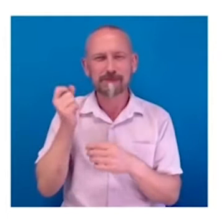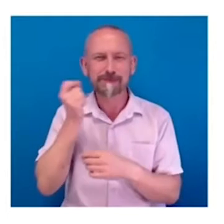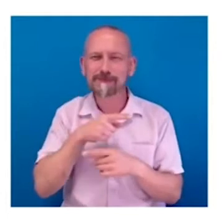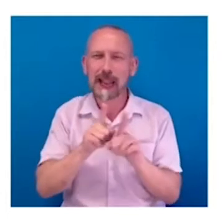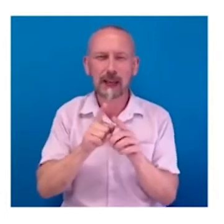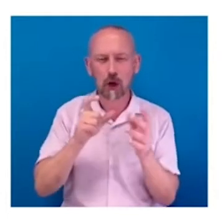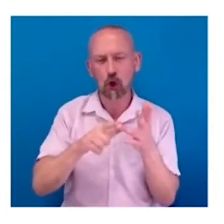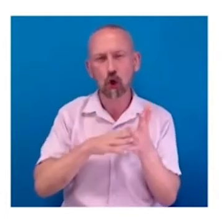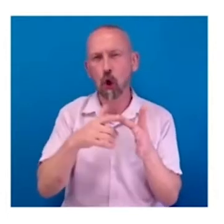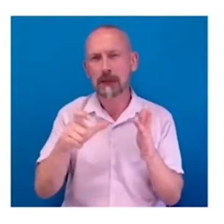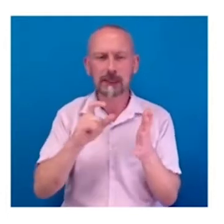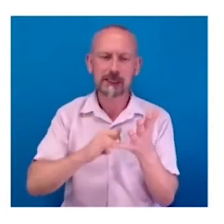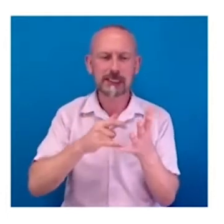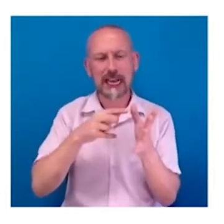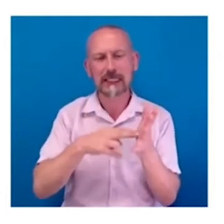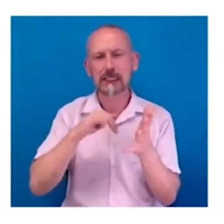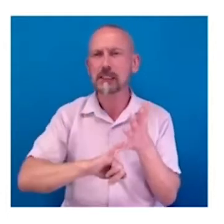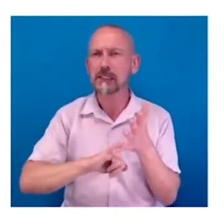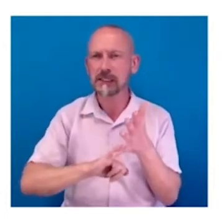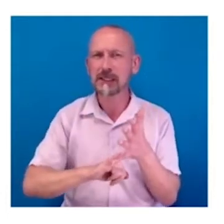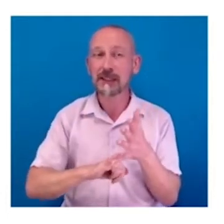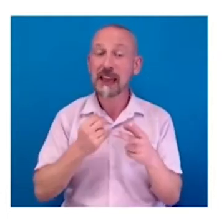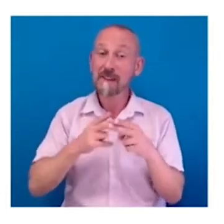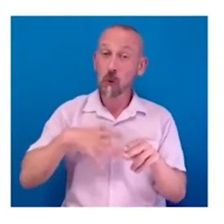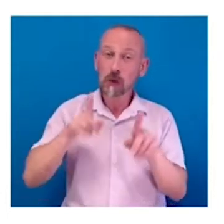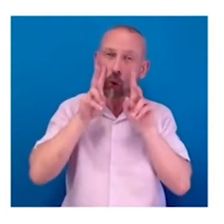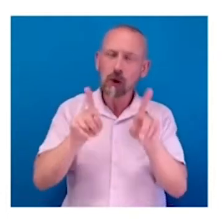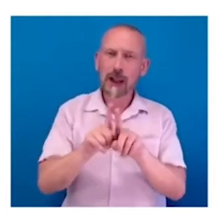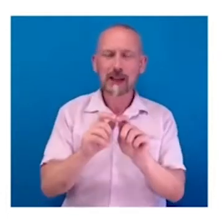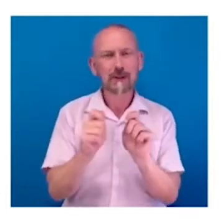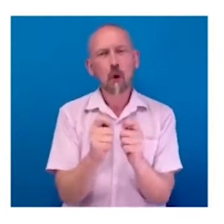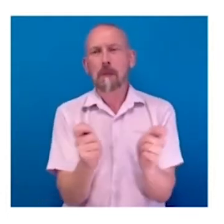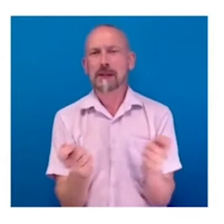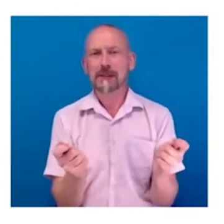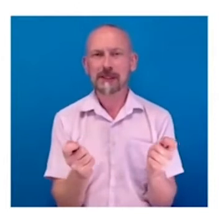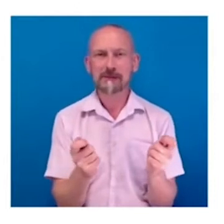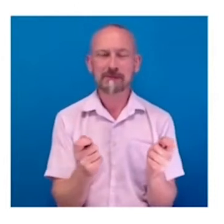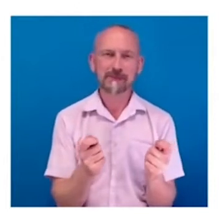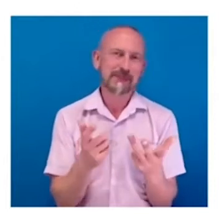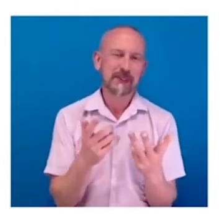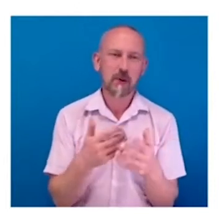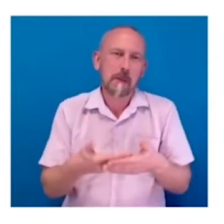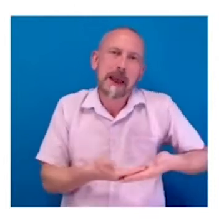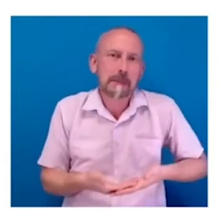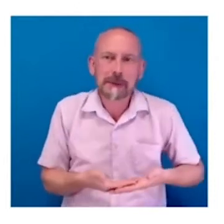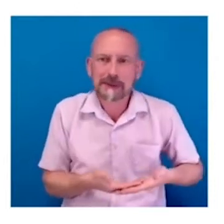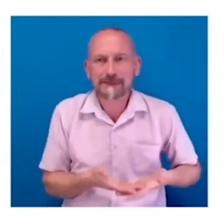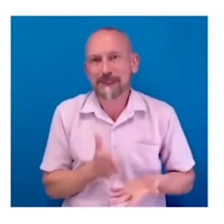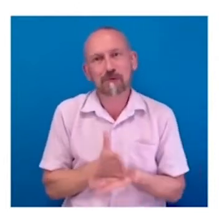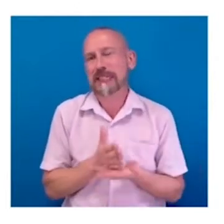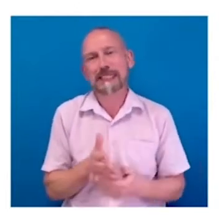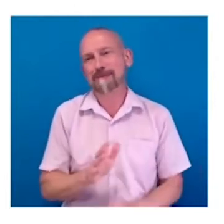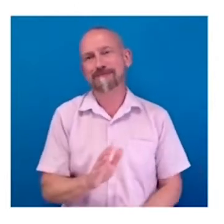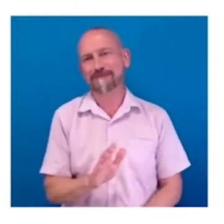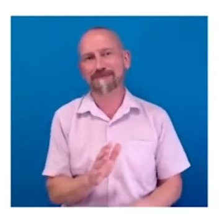So, and that's where that, there is no evidence really beyond anecdote. to quote Jamie Knight, you know, the plural of anecdote isn't data.